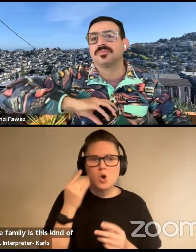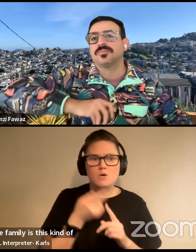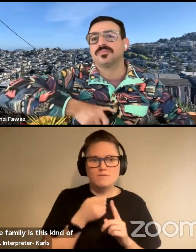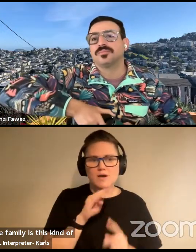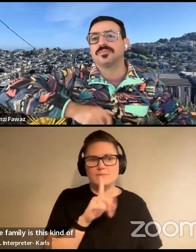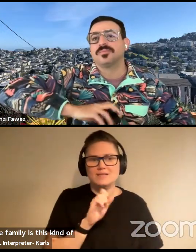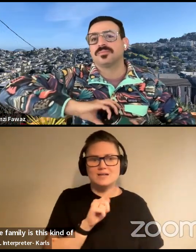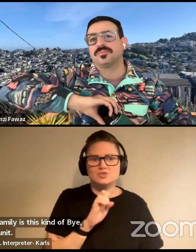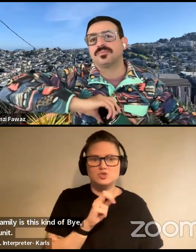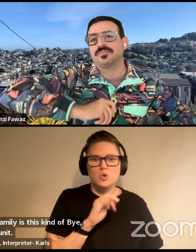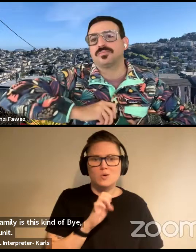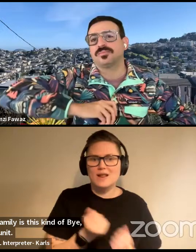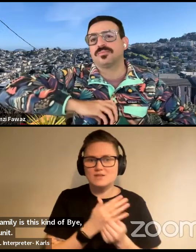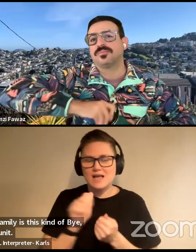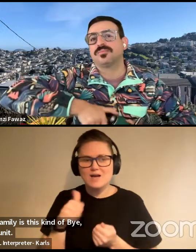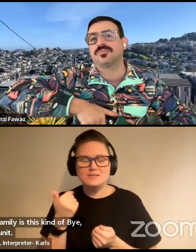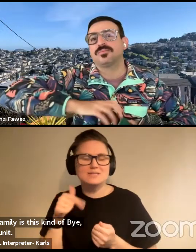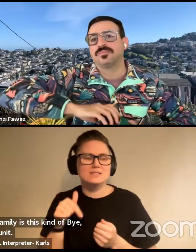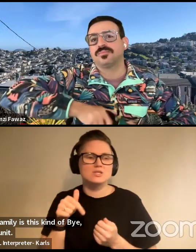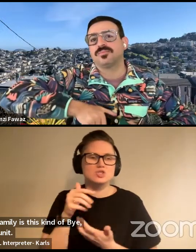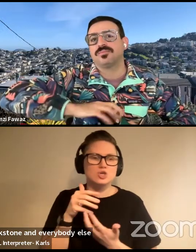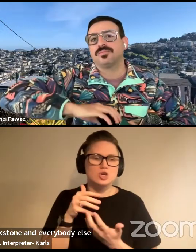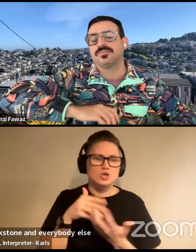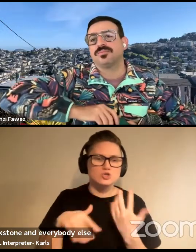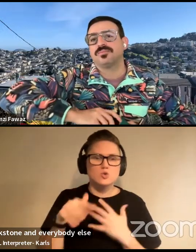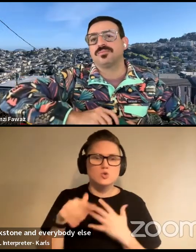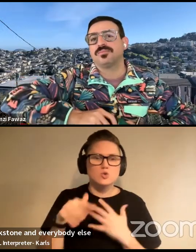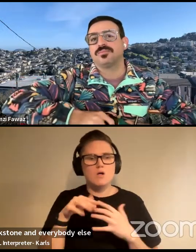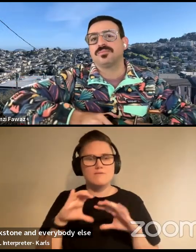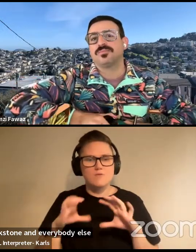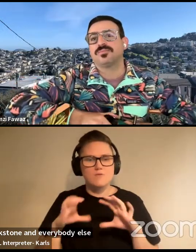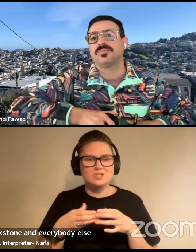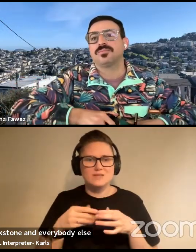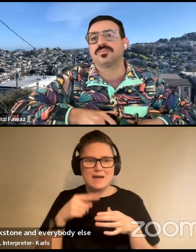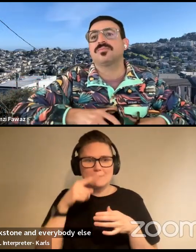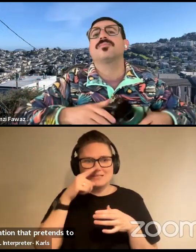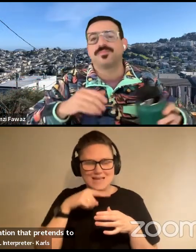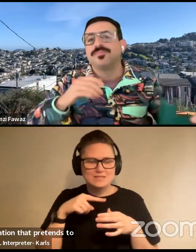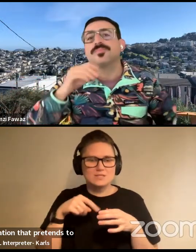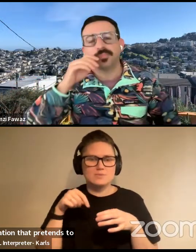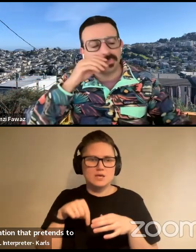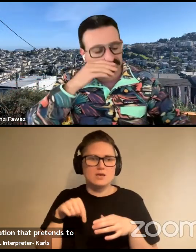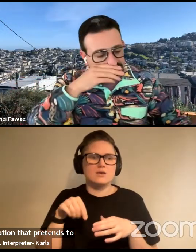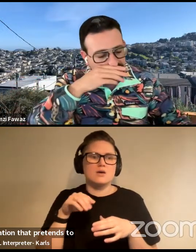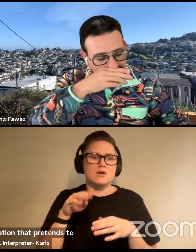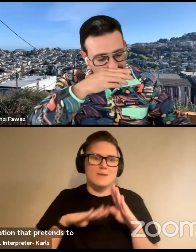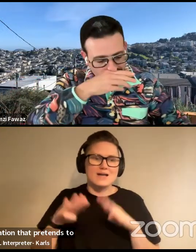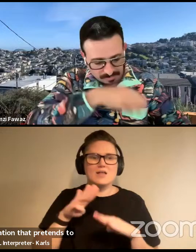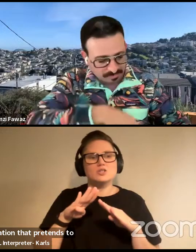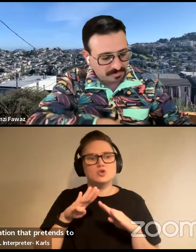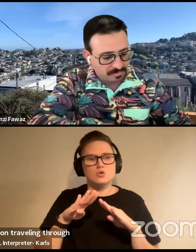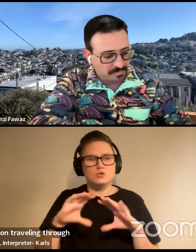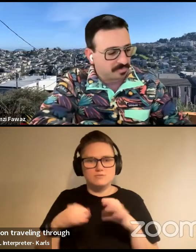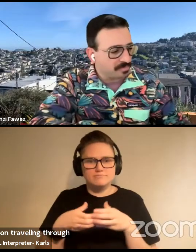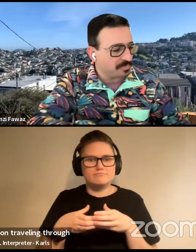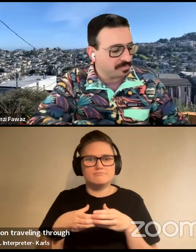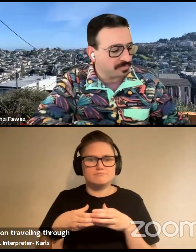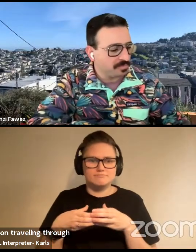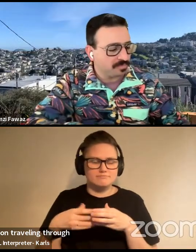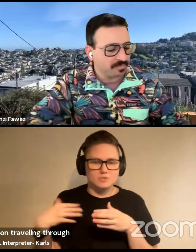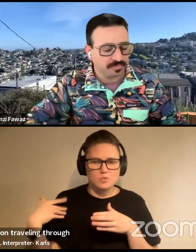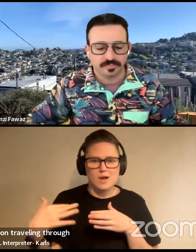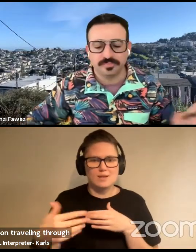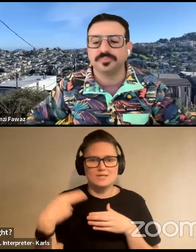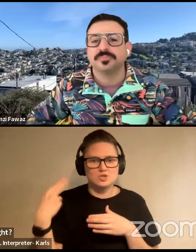else is like this social, social formation that pretends to be a biological formation traveling through history, right? And so